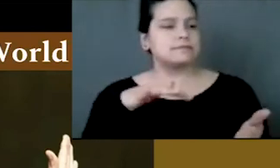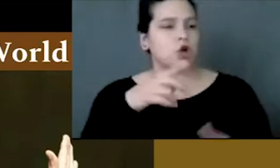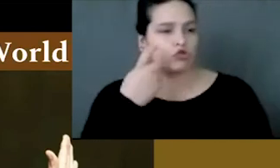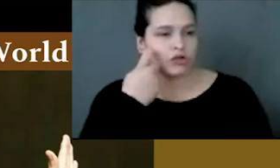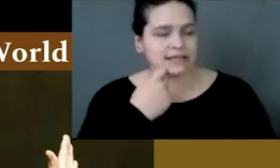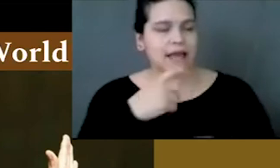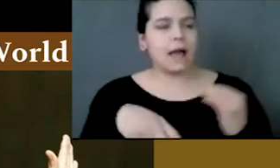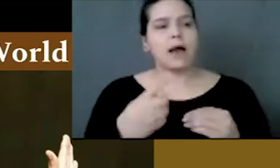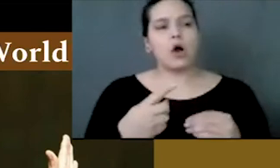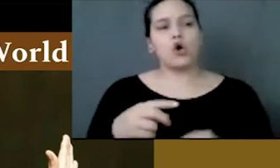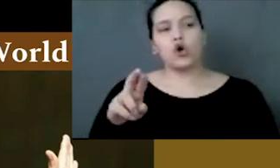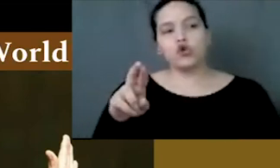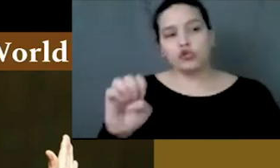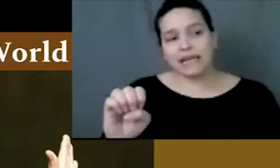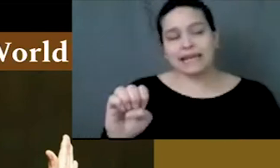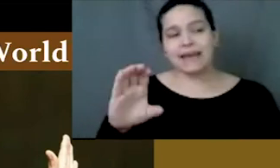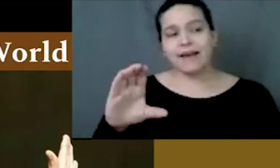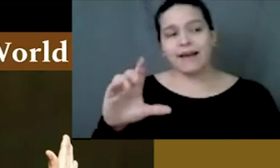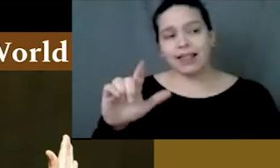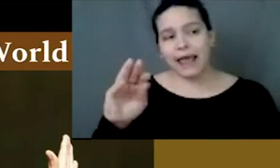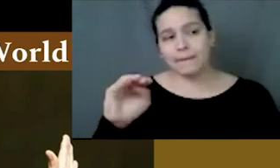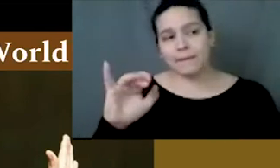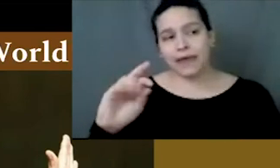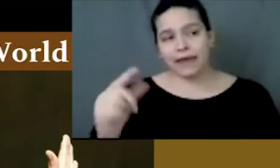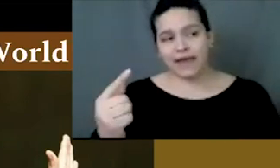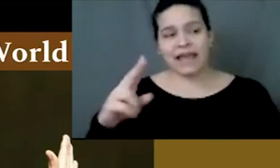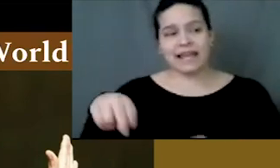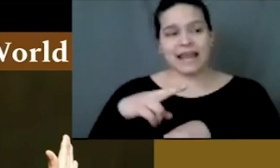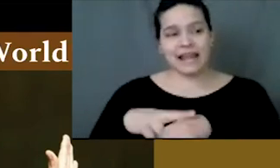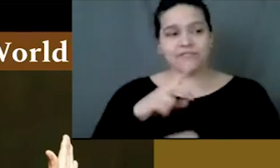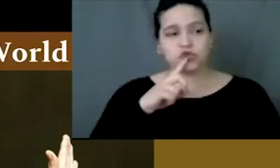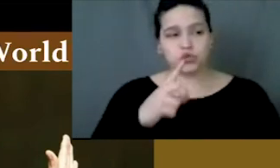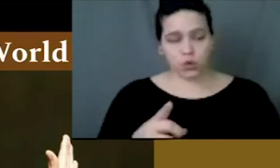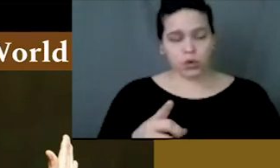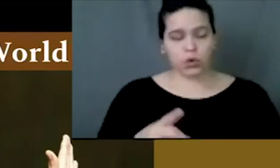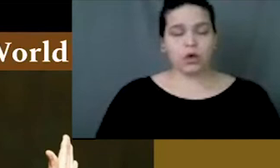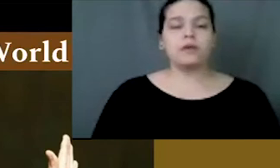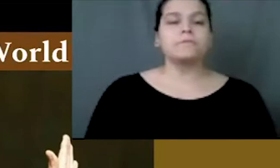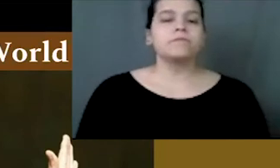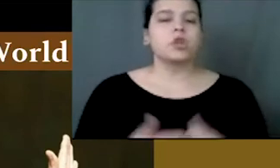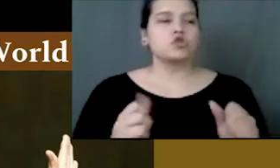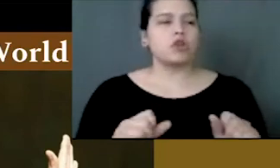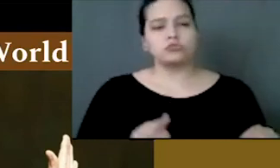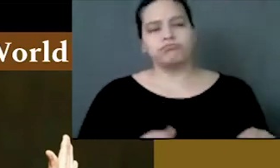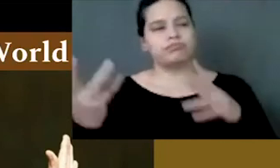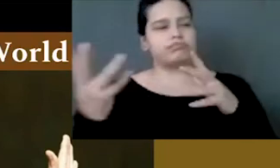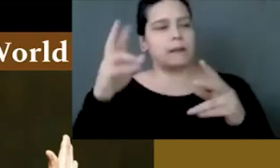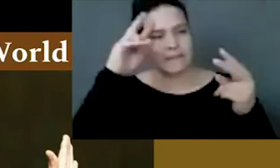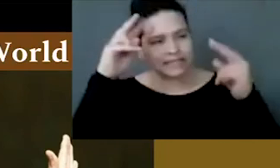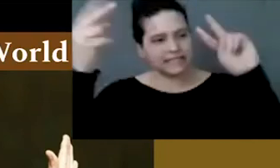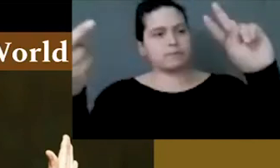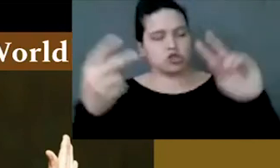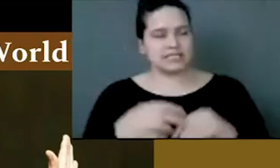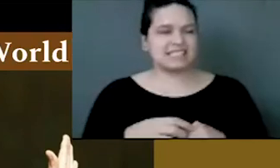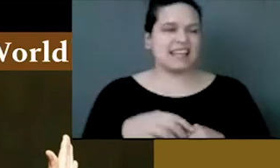as there was a study done recently. It's called the Reclaiming Native Truth, a project to dispel America's